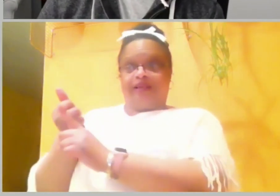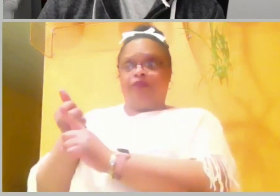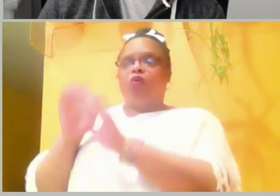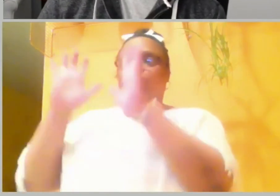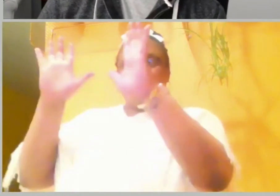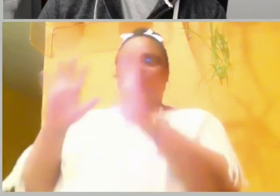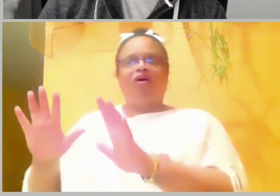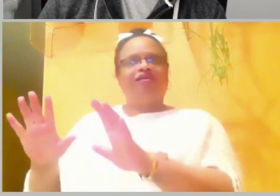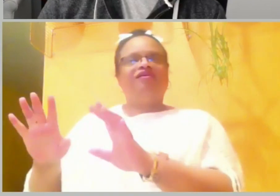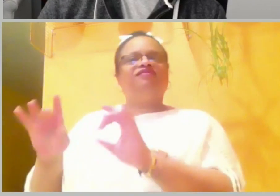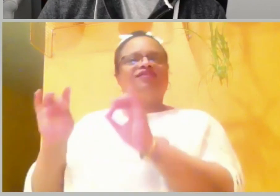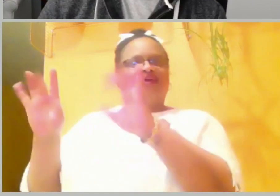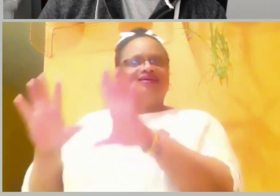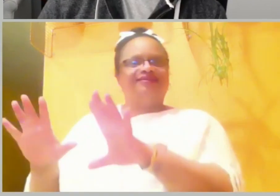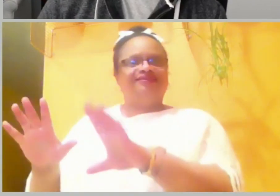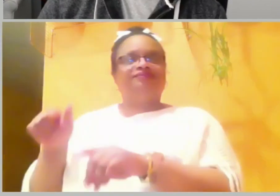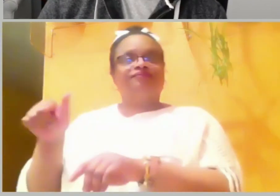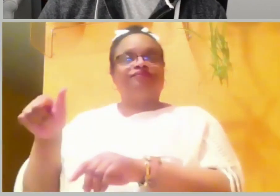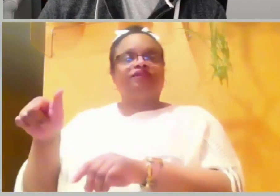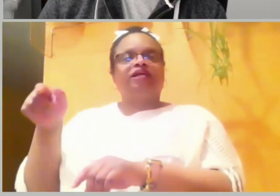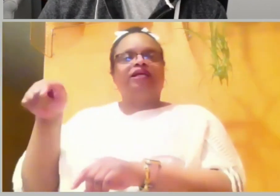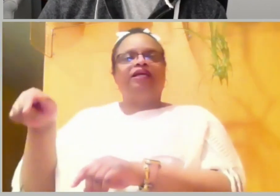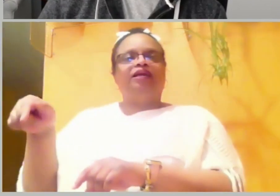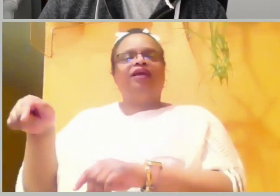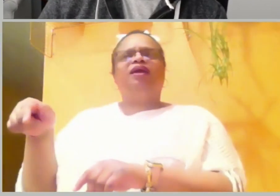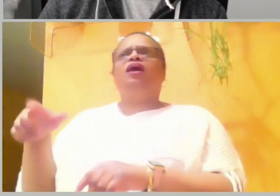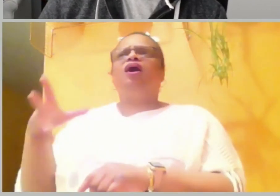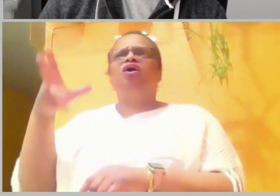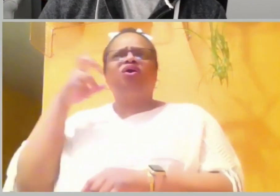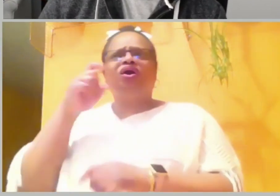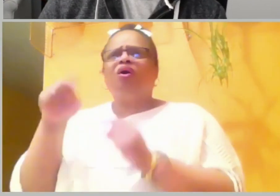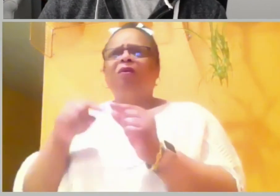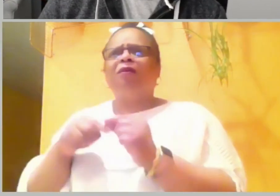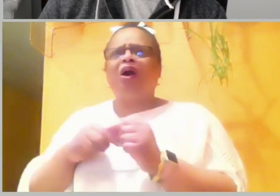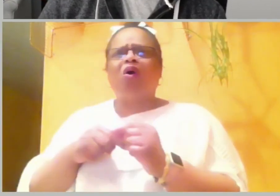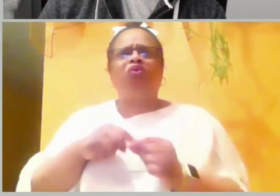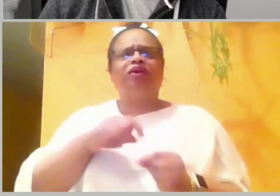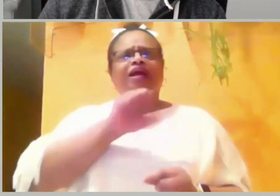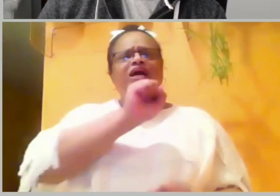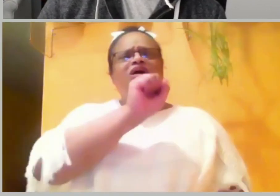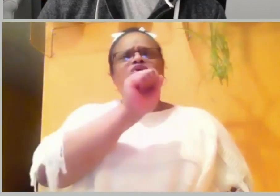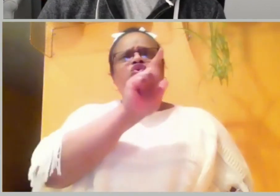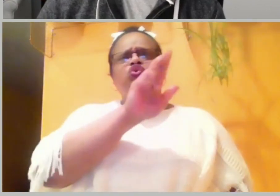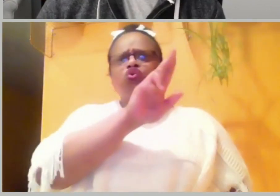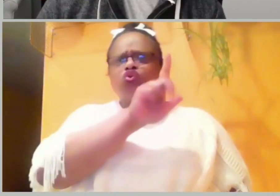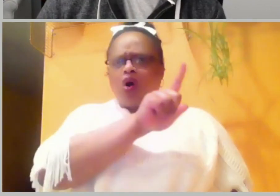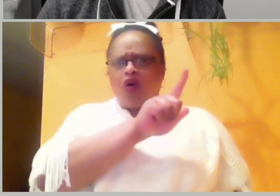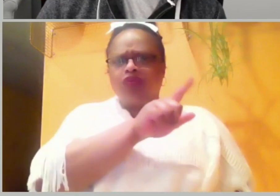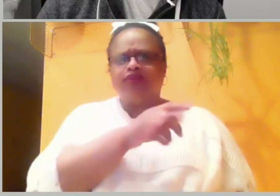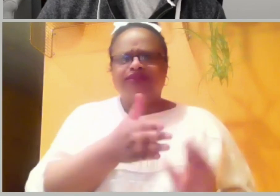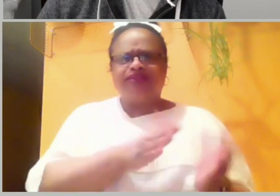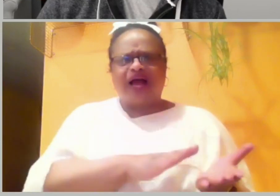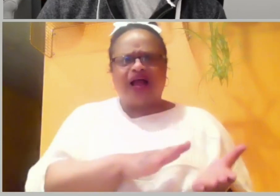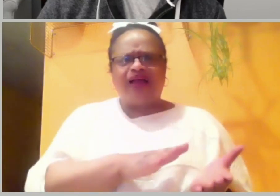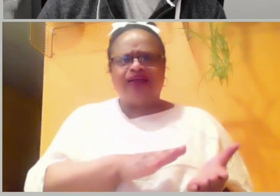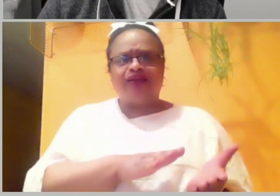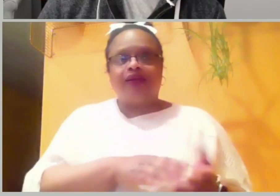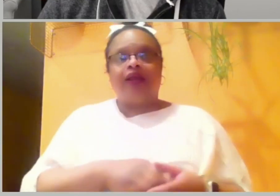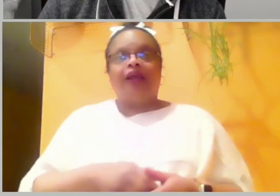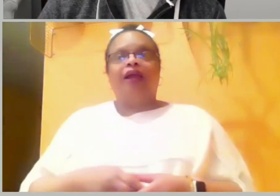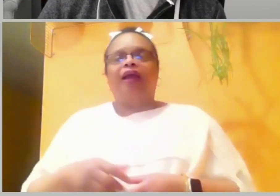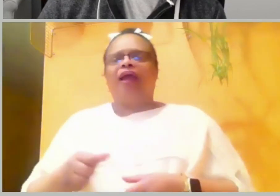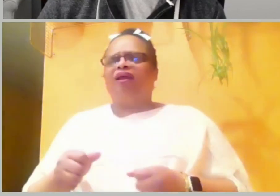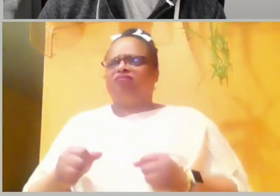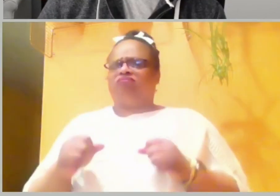death through an Amalekite and is shocked to hear that the Amalekite assisted in the killing of Saul, one of